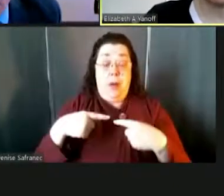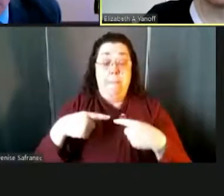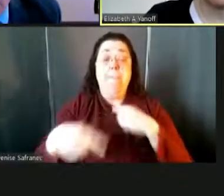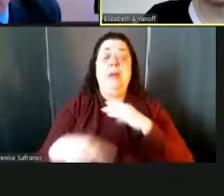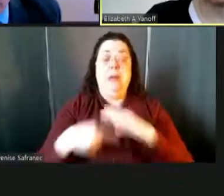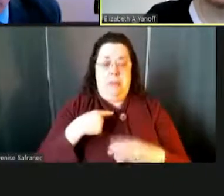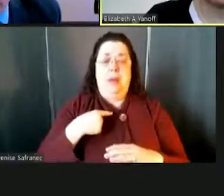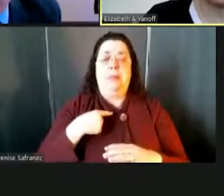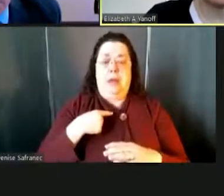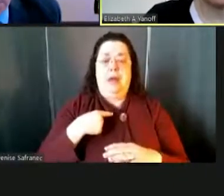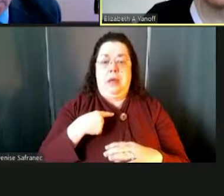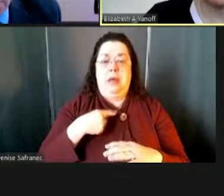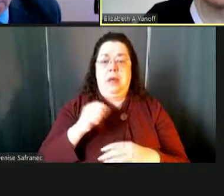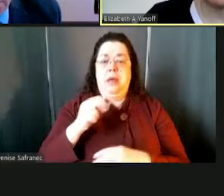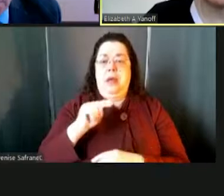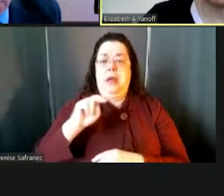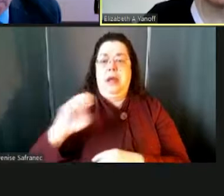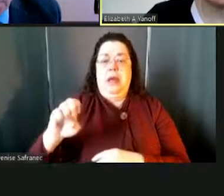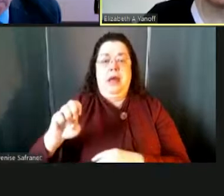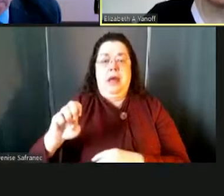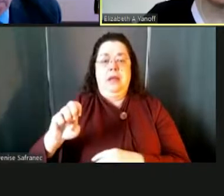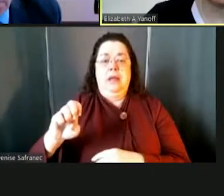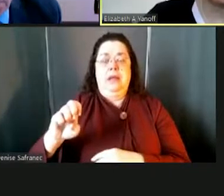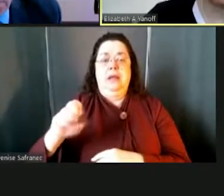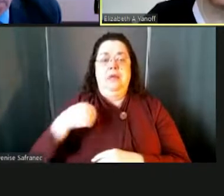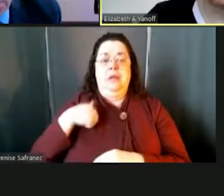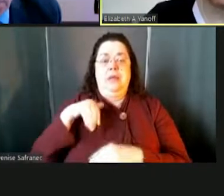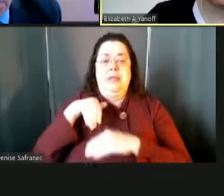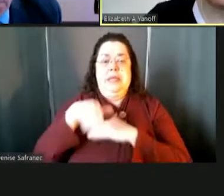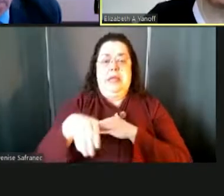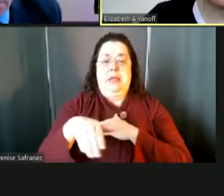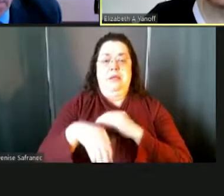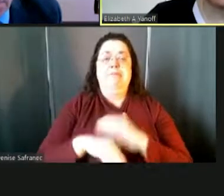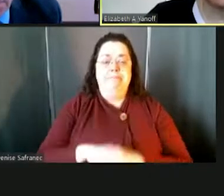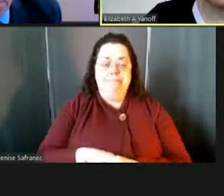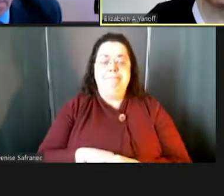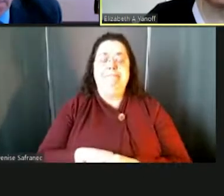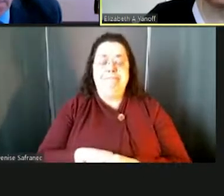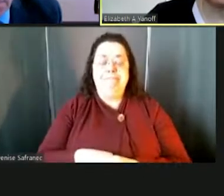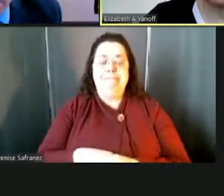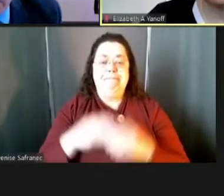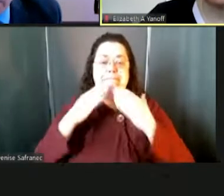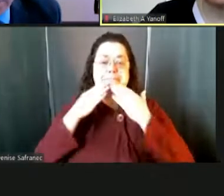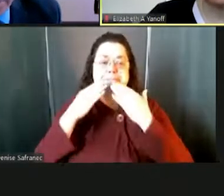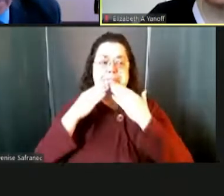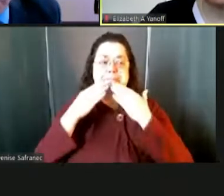me, and Ann will put that email on at the end of our time together. Thank you.